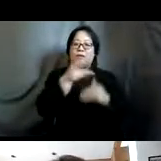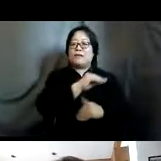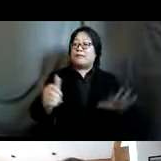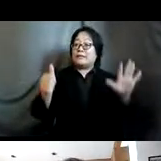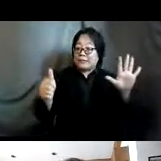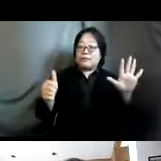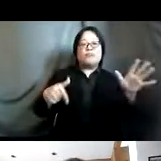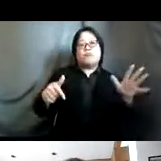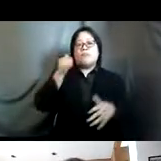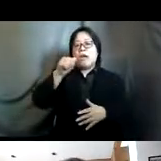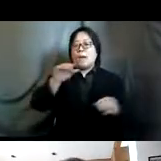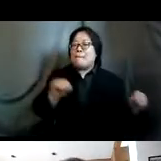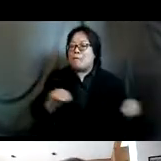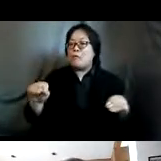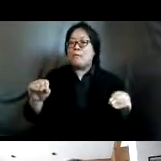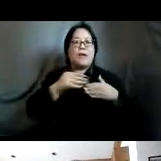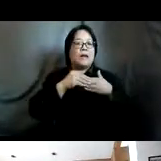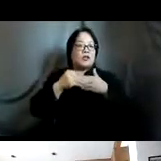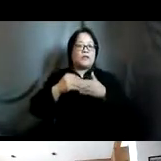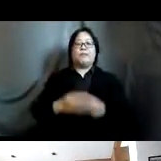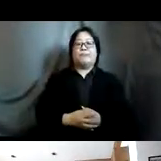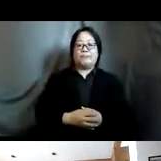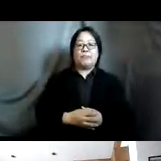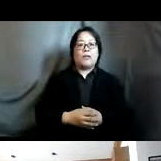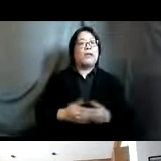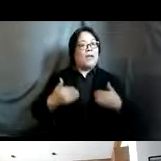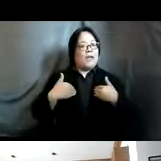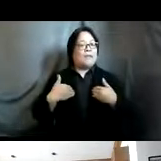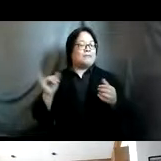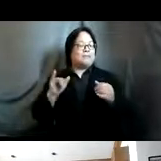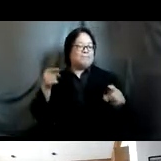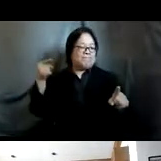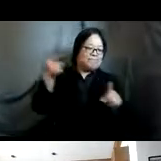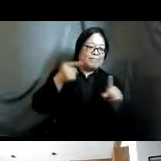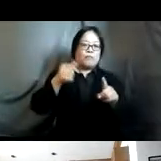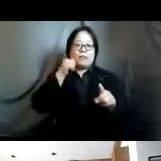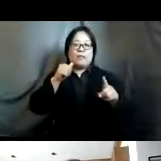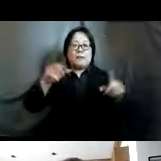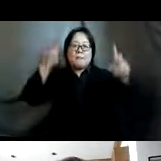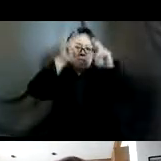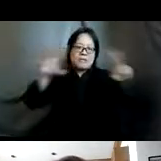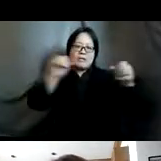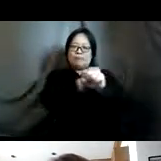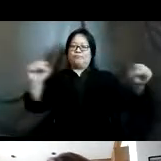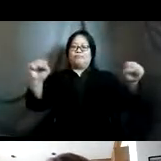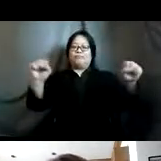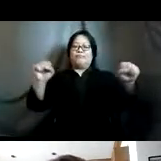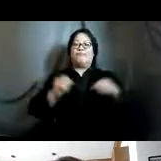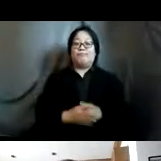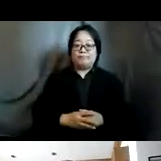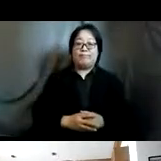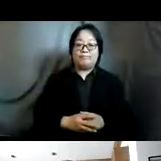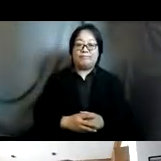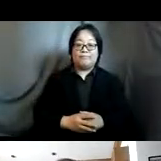feminist movements and leadership we also have a compact a compact on women peace and security which is not a